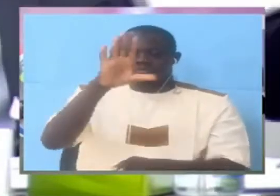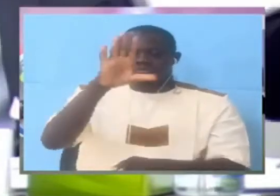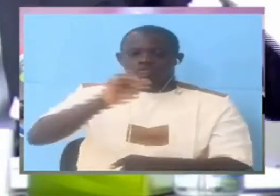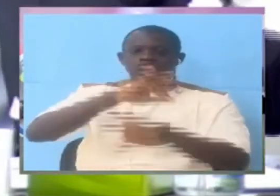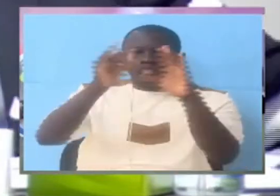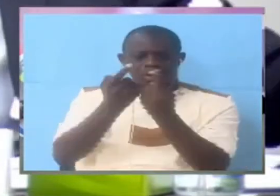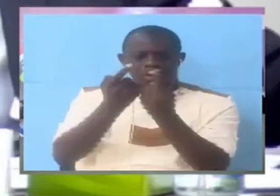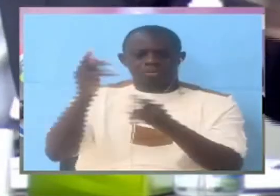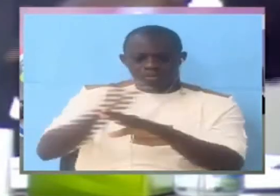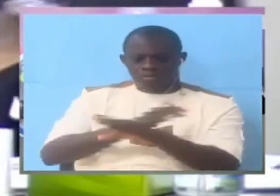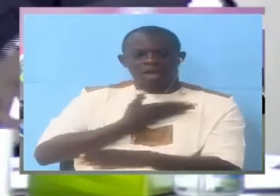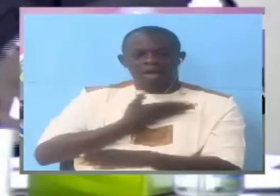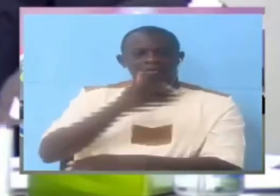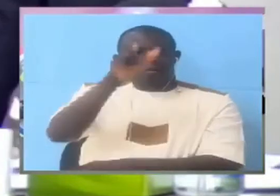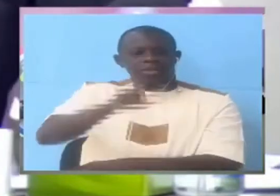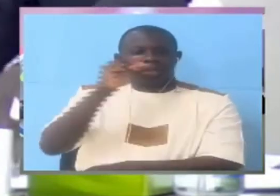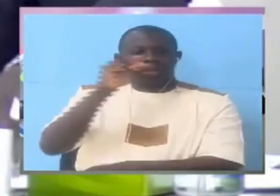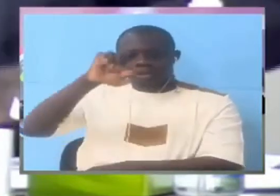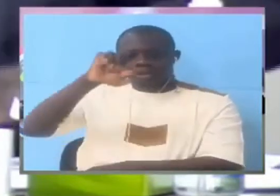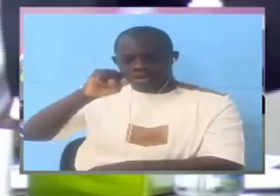have say any fight say any fight to finance roger